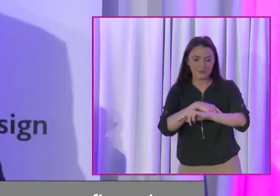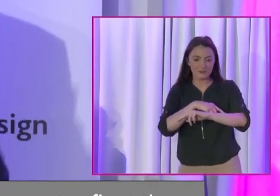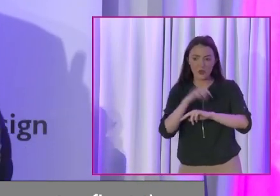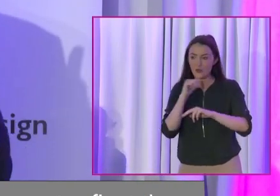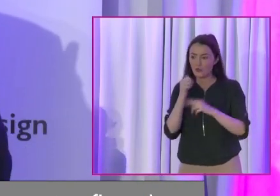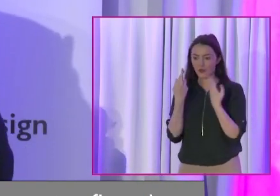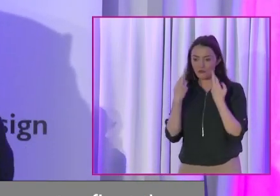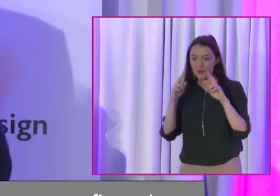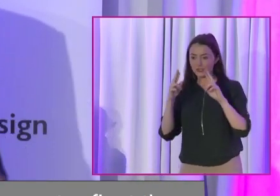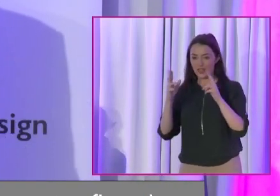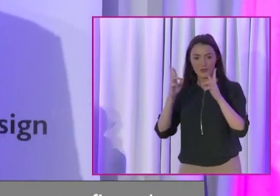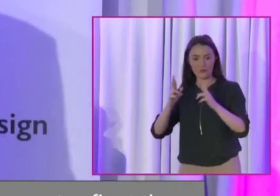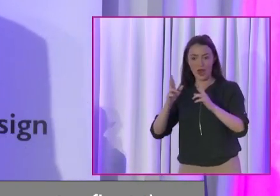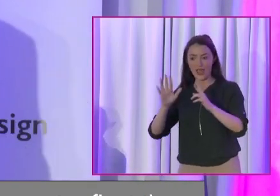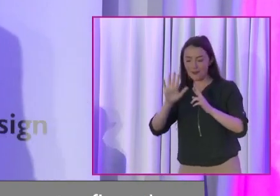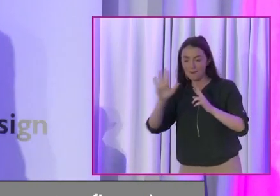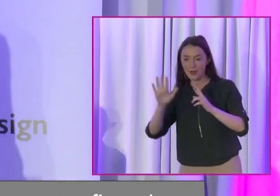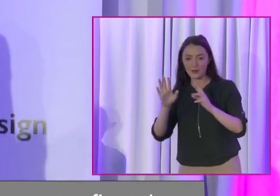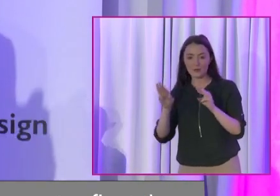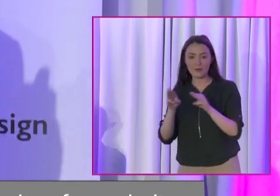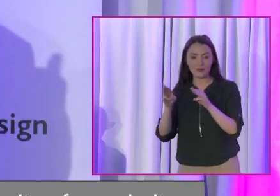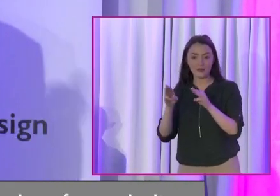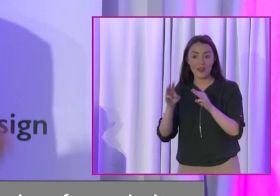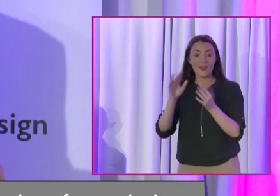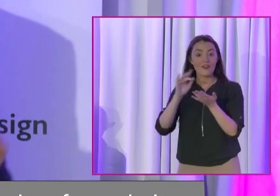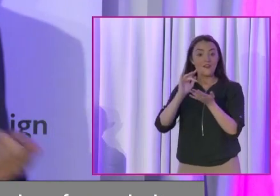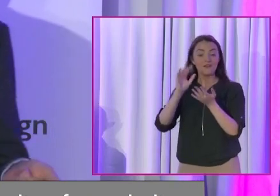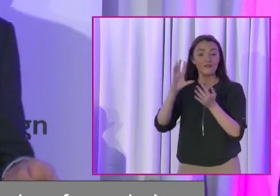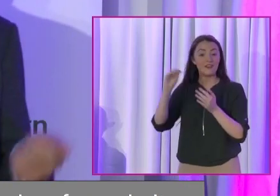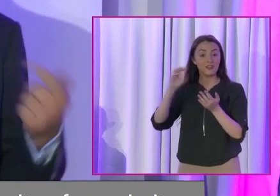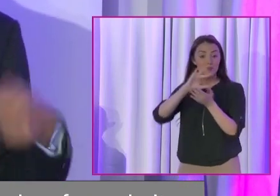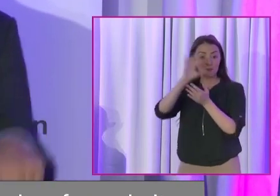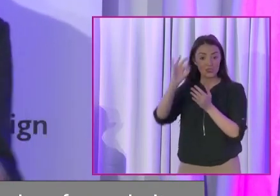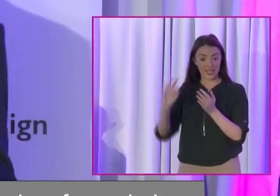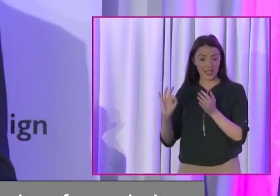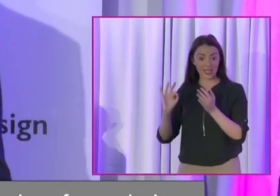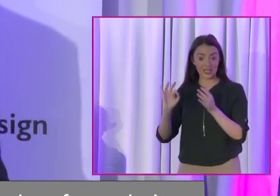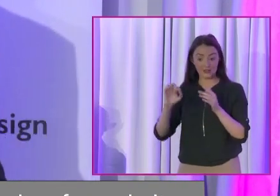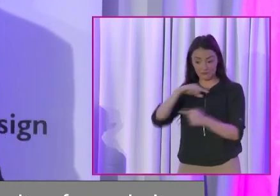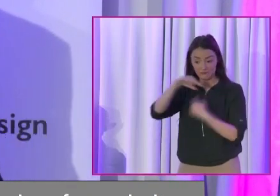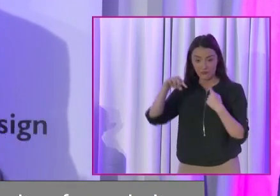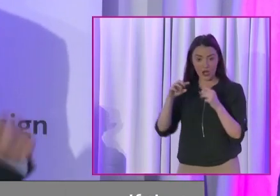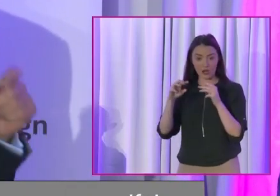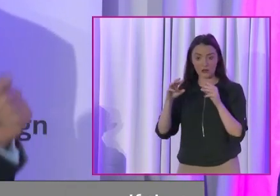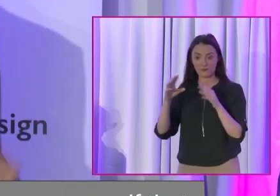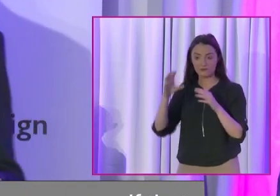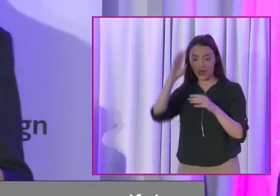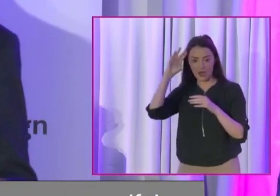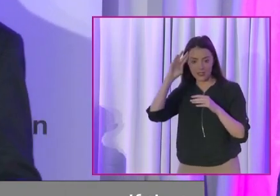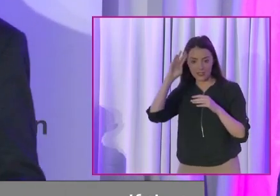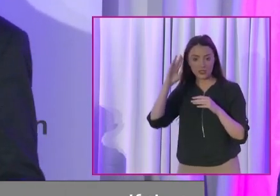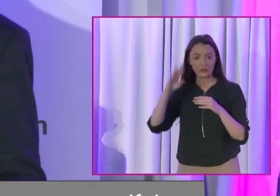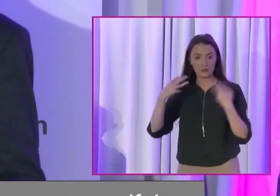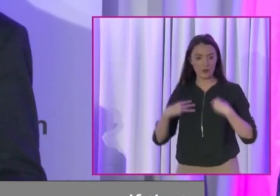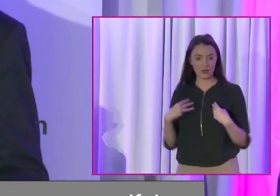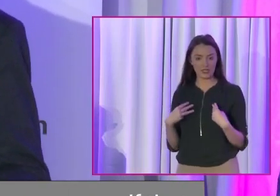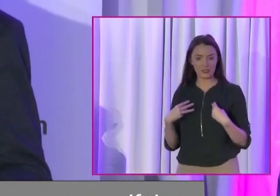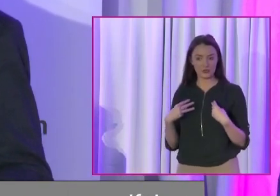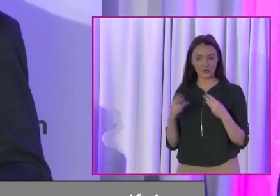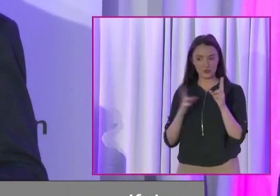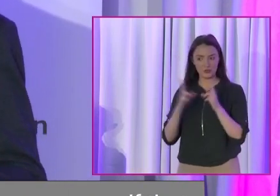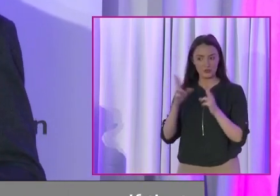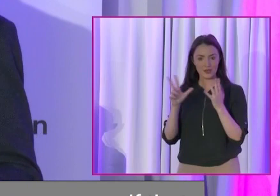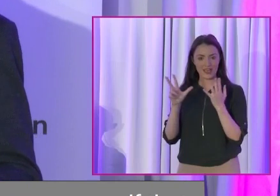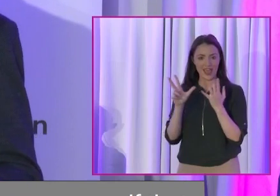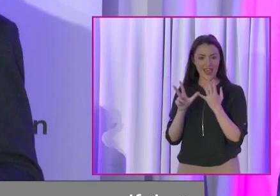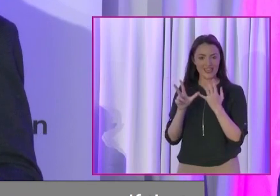it represents. 50% of the population of women. If that was the case and our politics represents it, we'd have 80 women TDs, there are